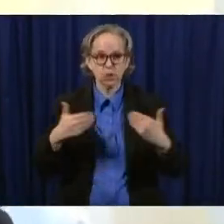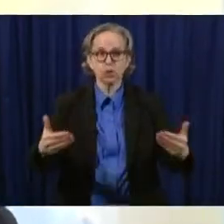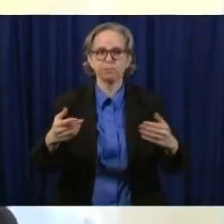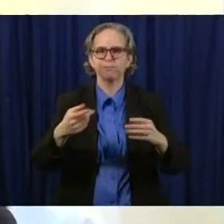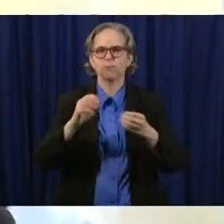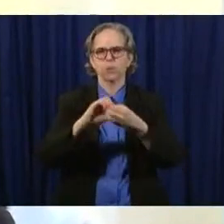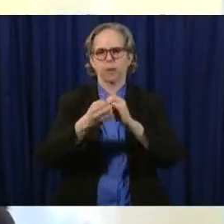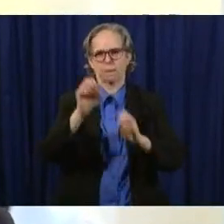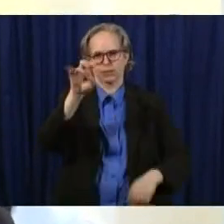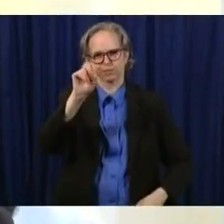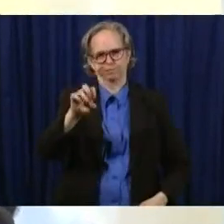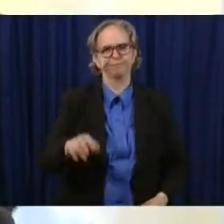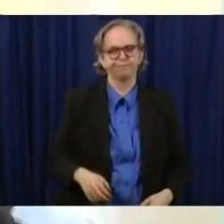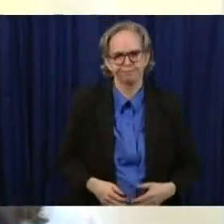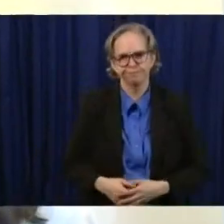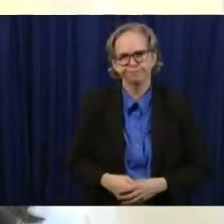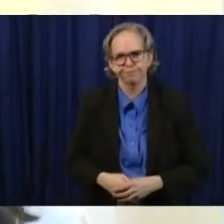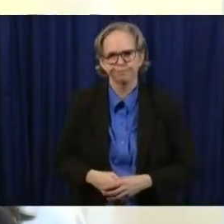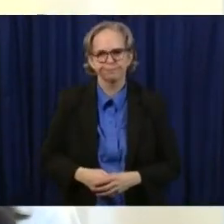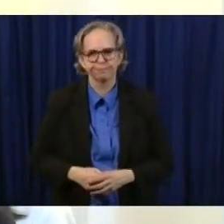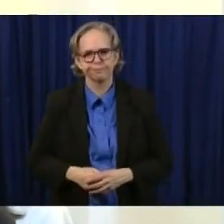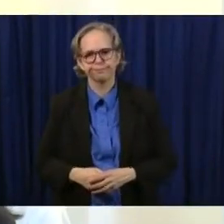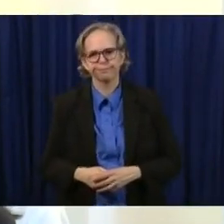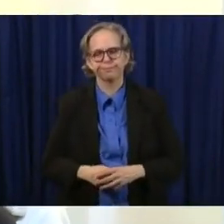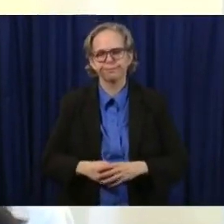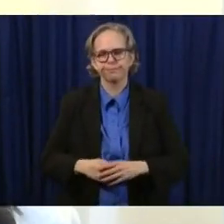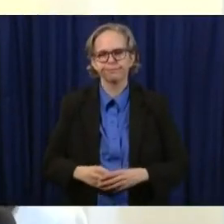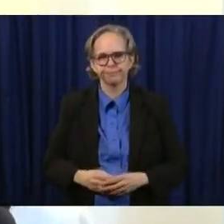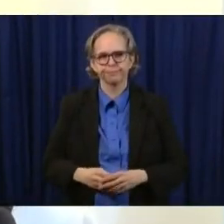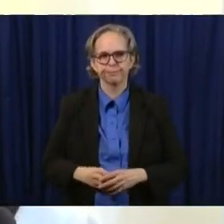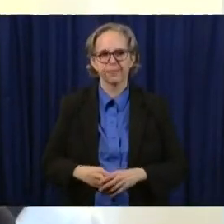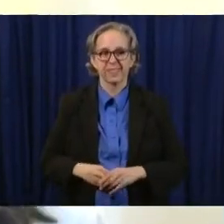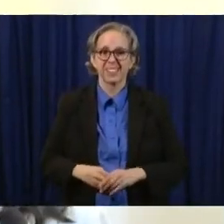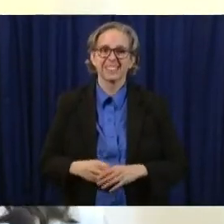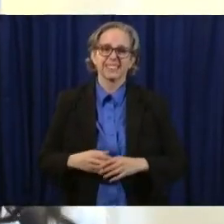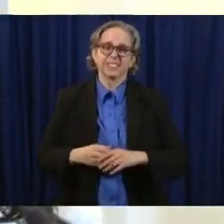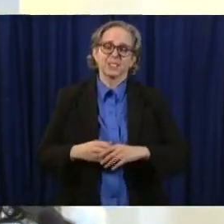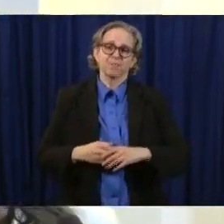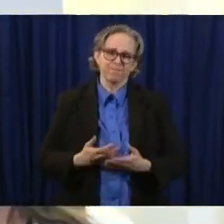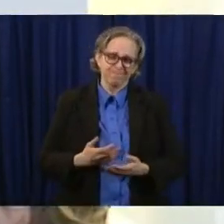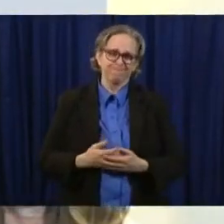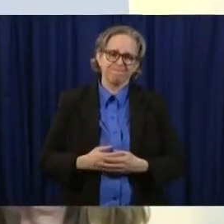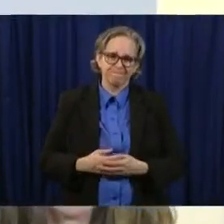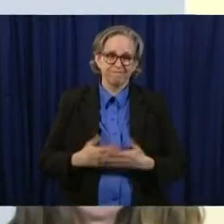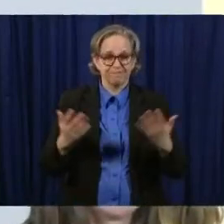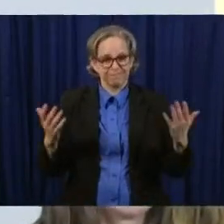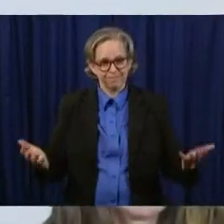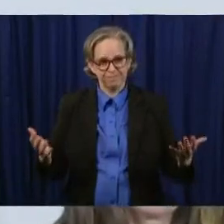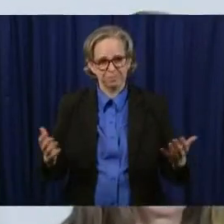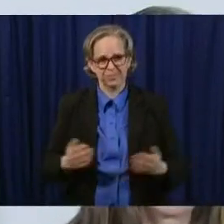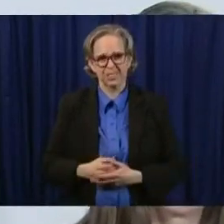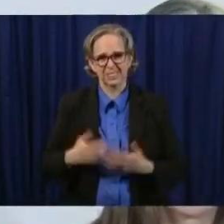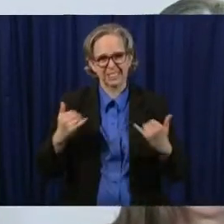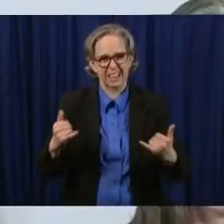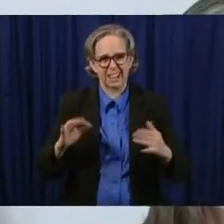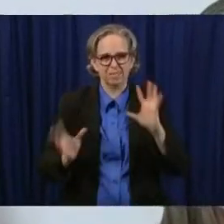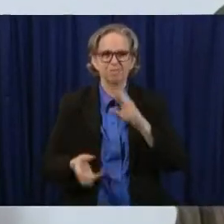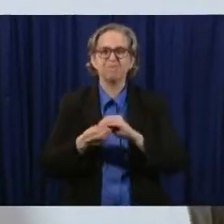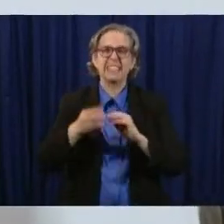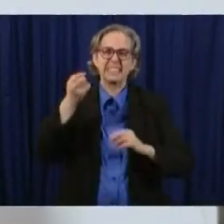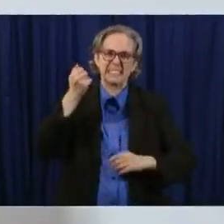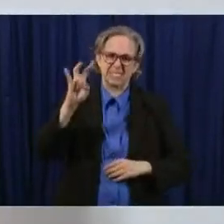all right so um today we now have 17